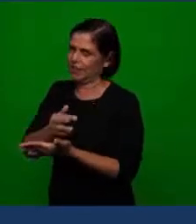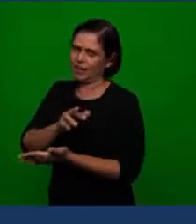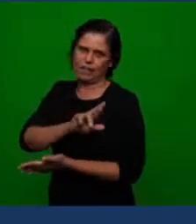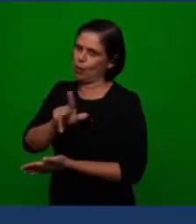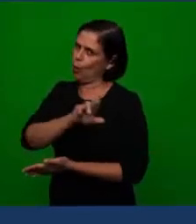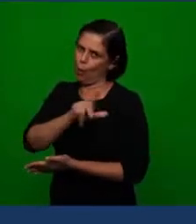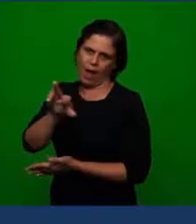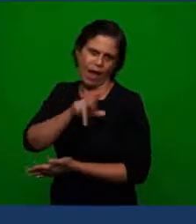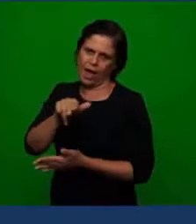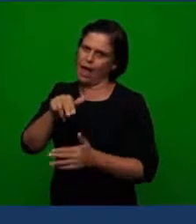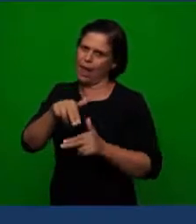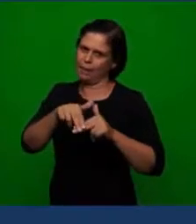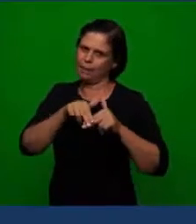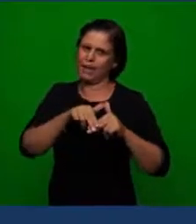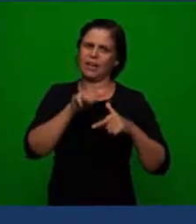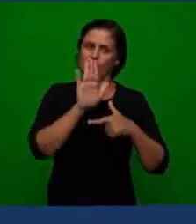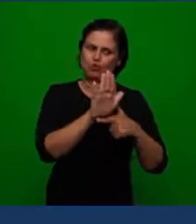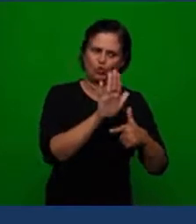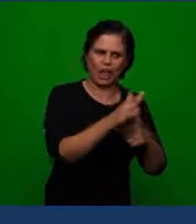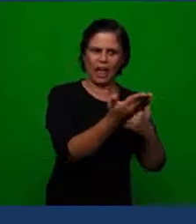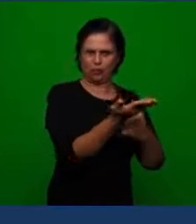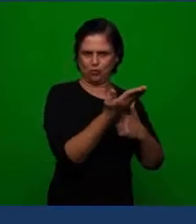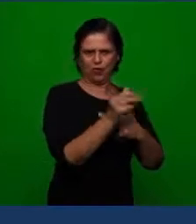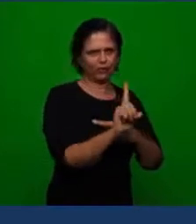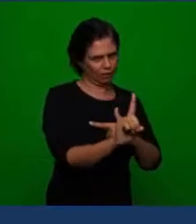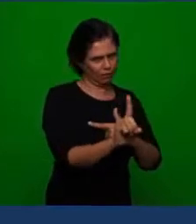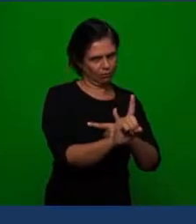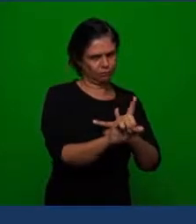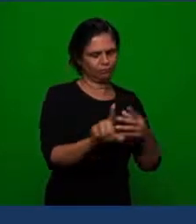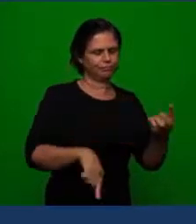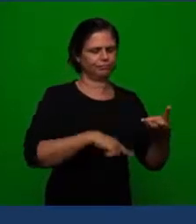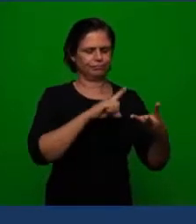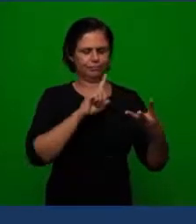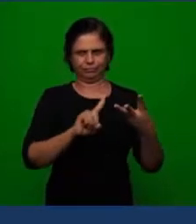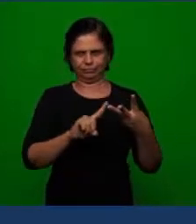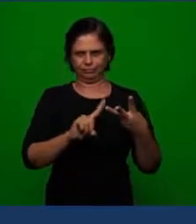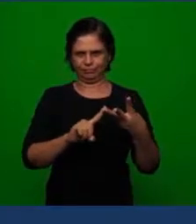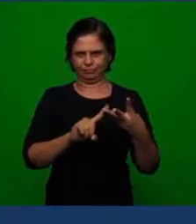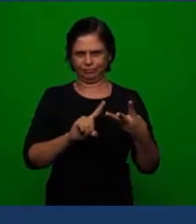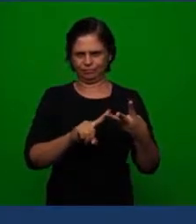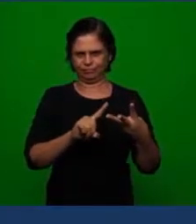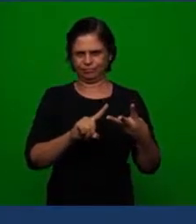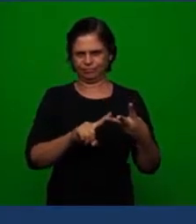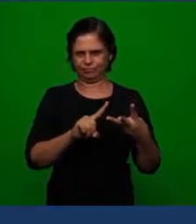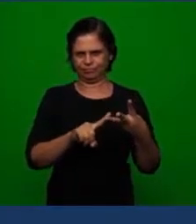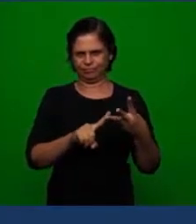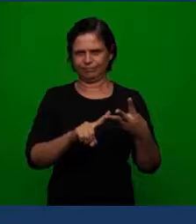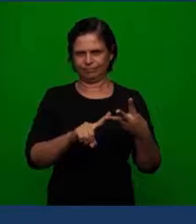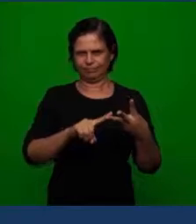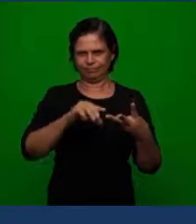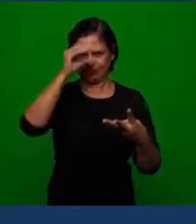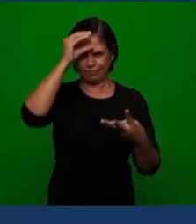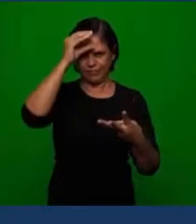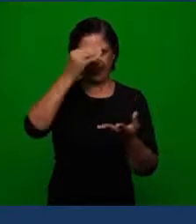that's what the primitive church said and the third aspect